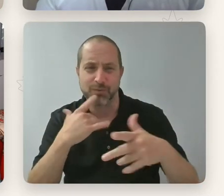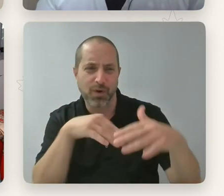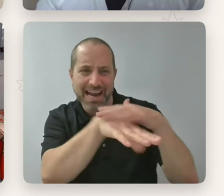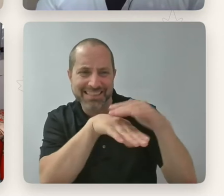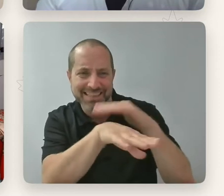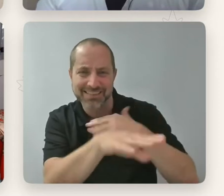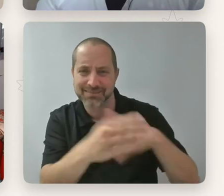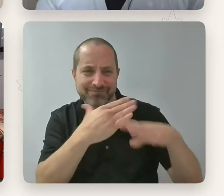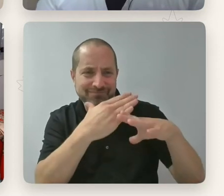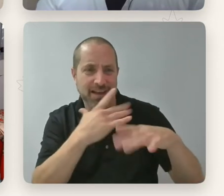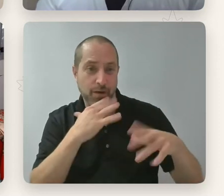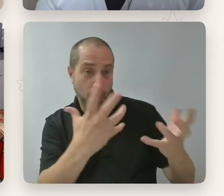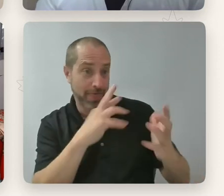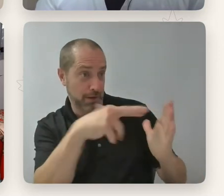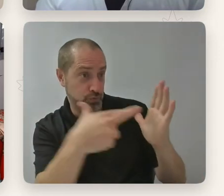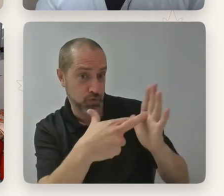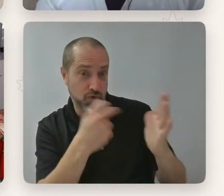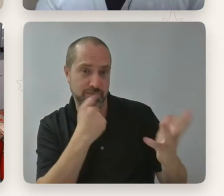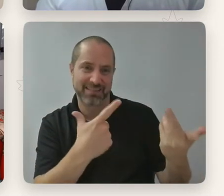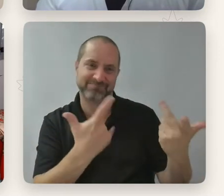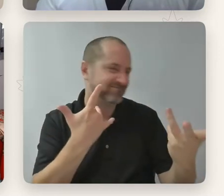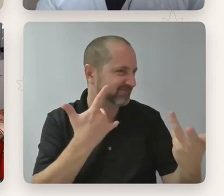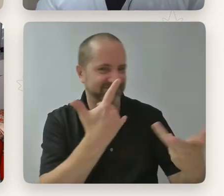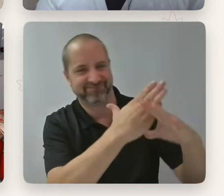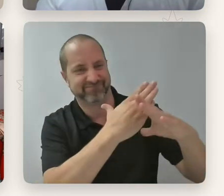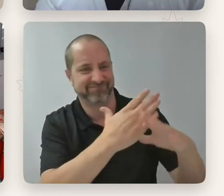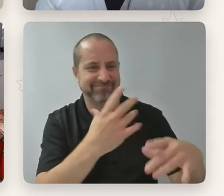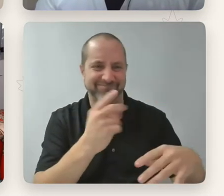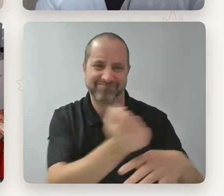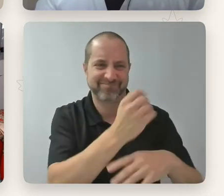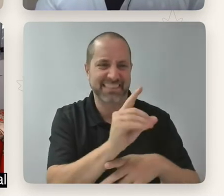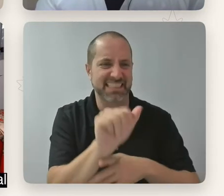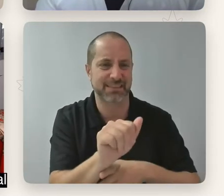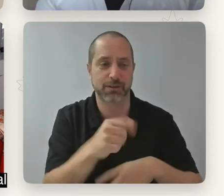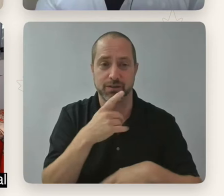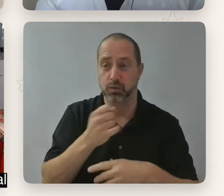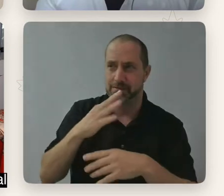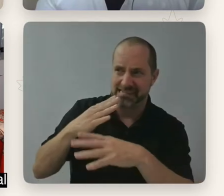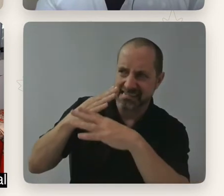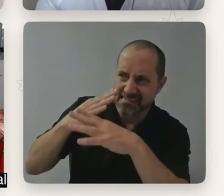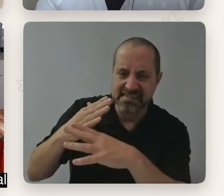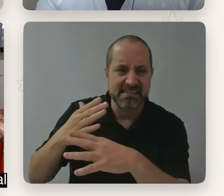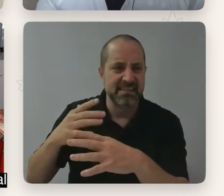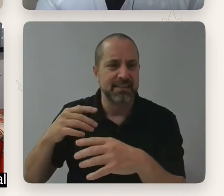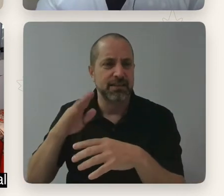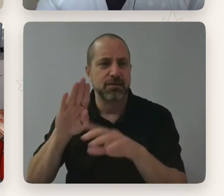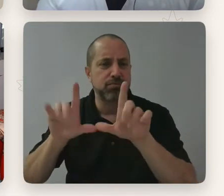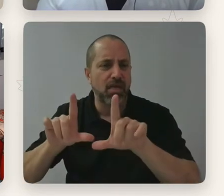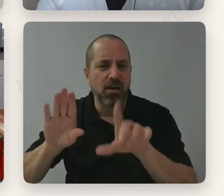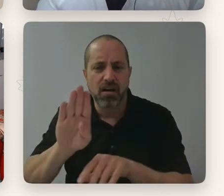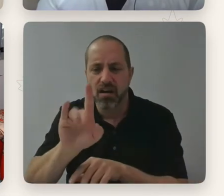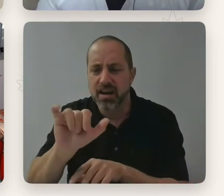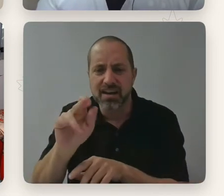of roles that are available to disabled performers, barriers in terms of challenges with blocking and staging, in terms of hiring professional